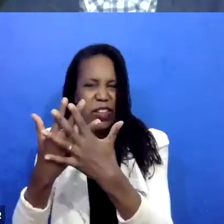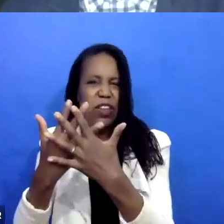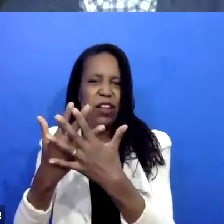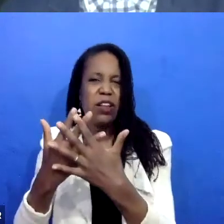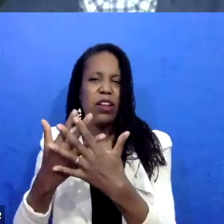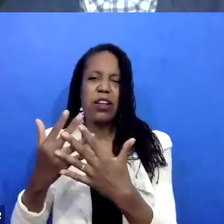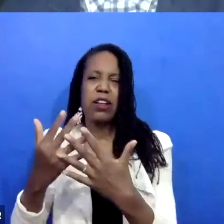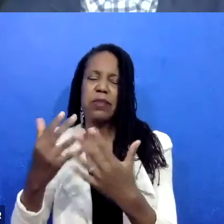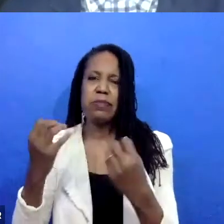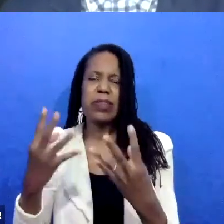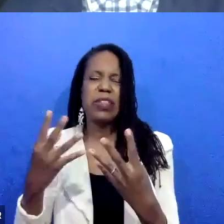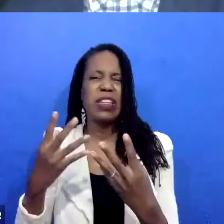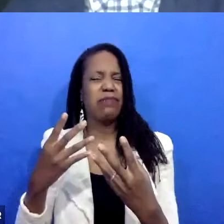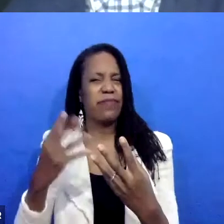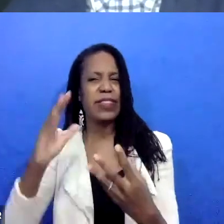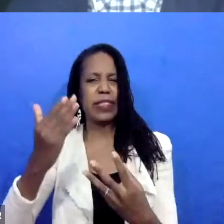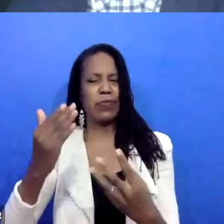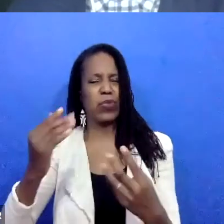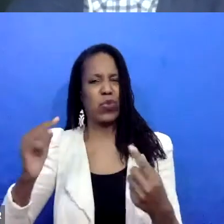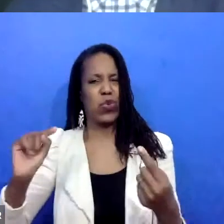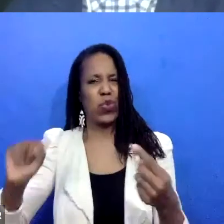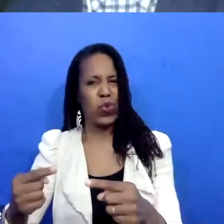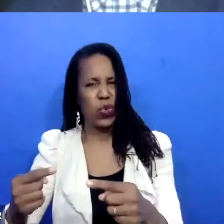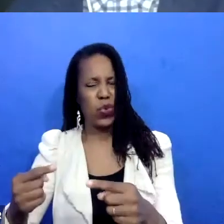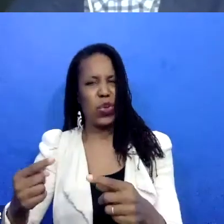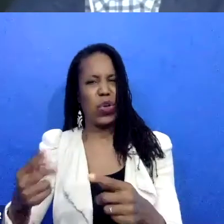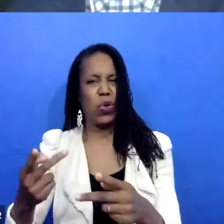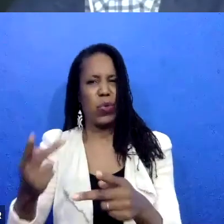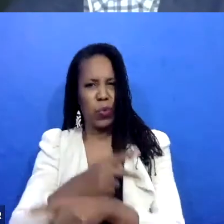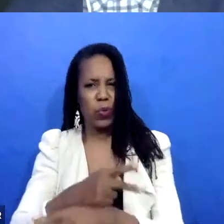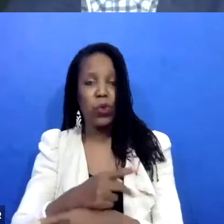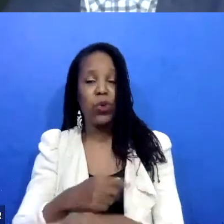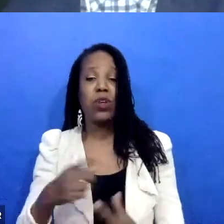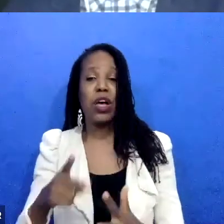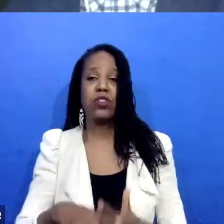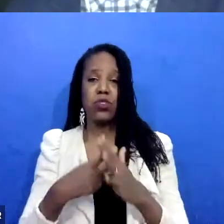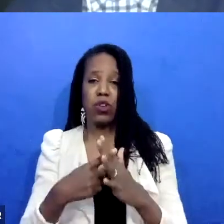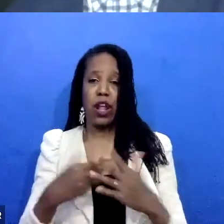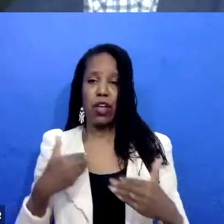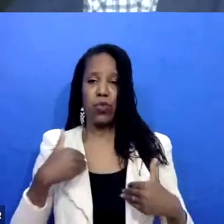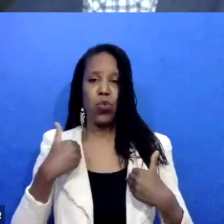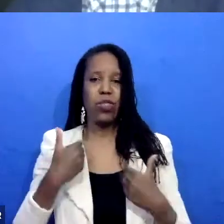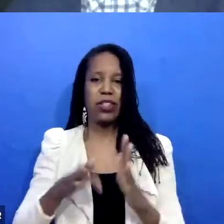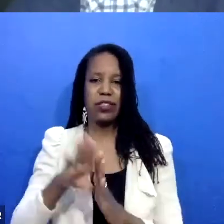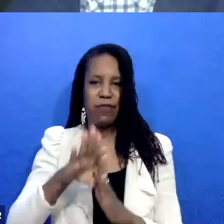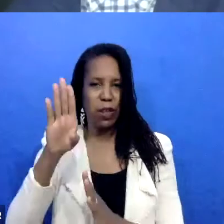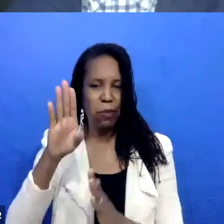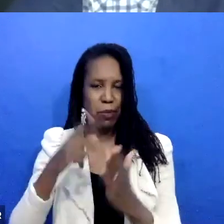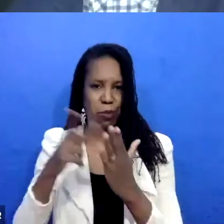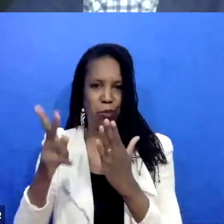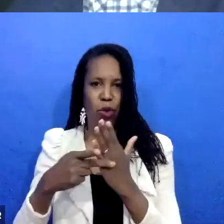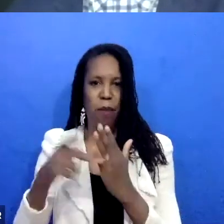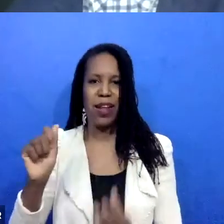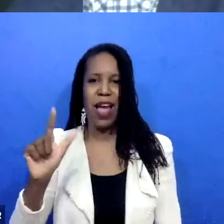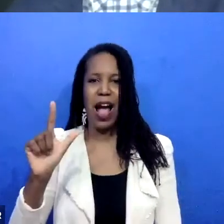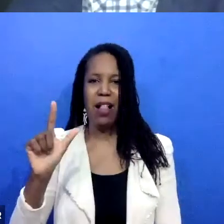a youth diversion program in Alameda County. And over the years, as that as that started to take off, you I was working